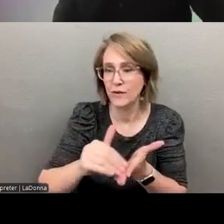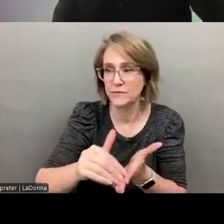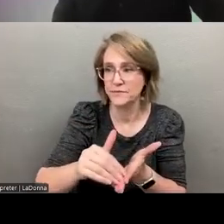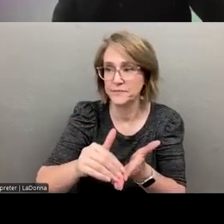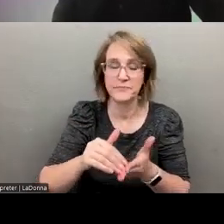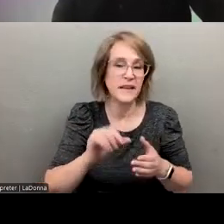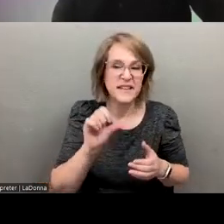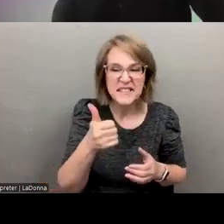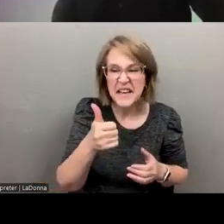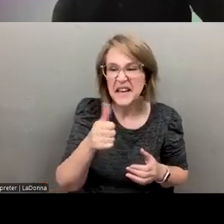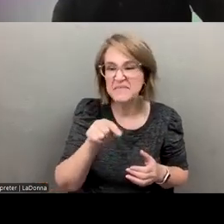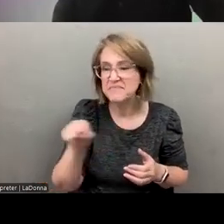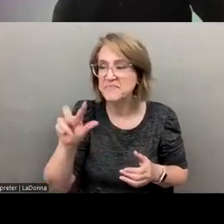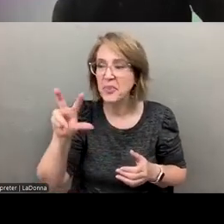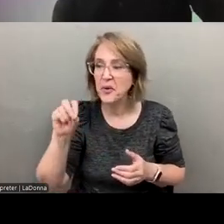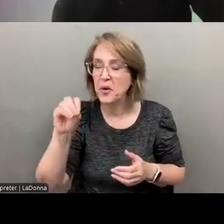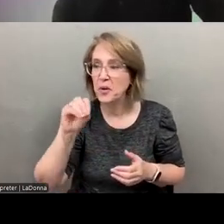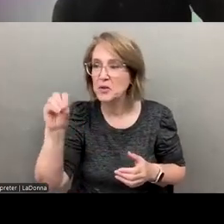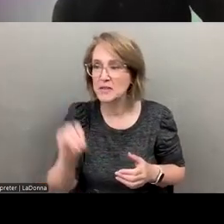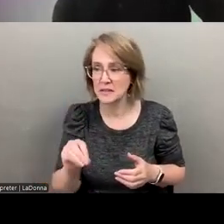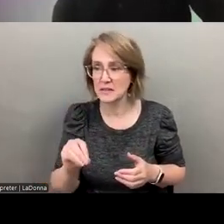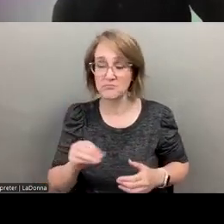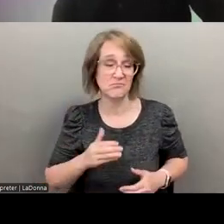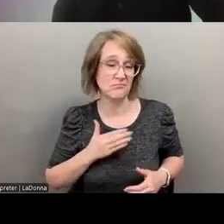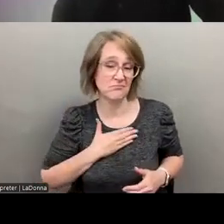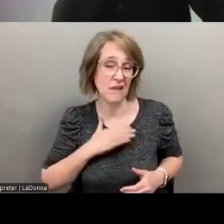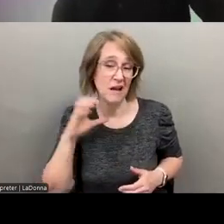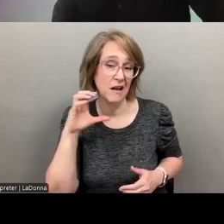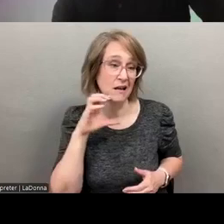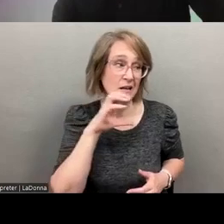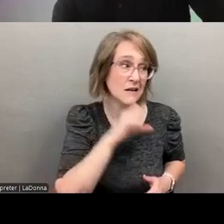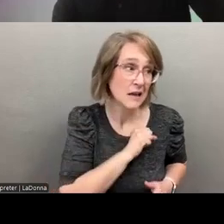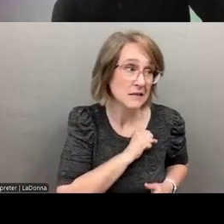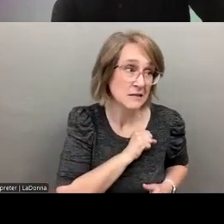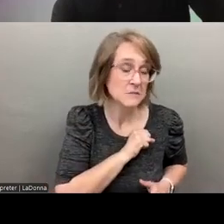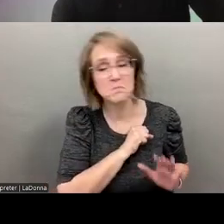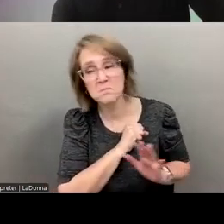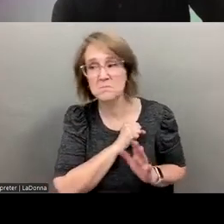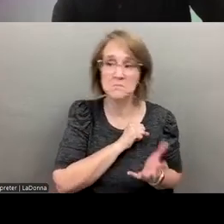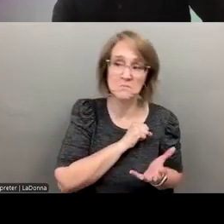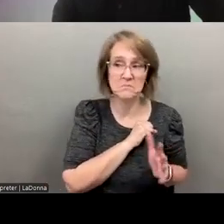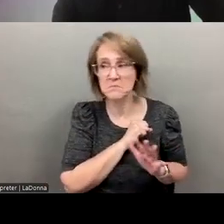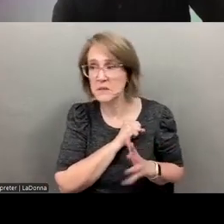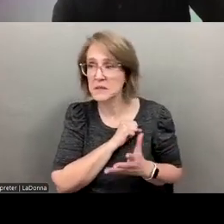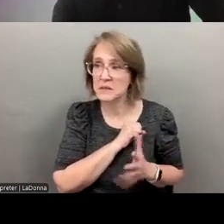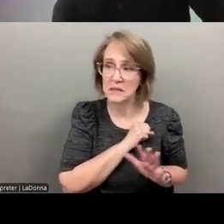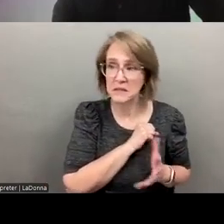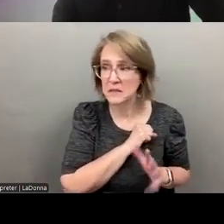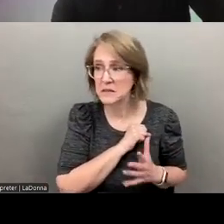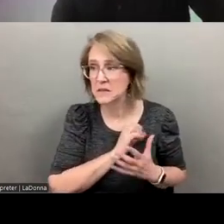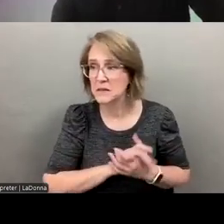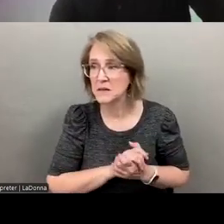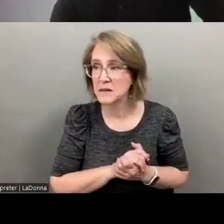to that 10 to 30%. Um, my guess is, although I could not get this in time from, uh, the Portland fire